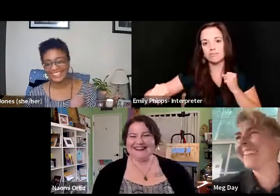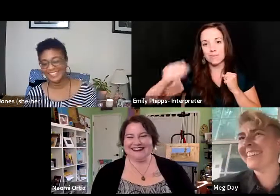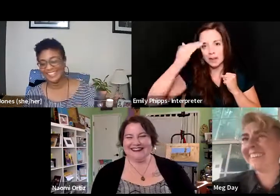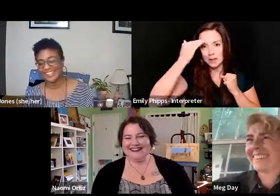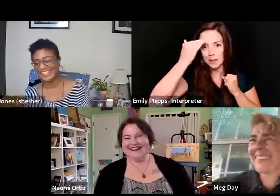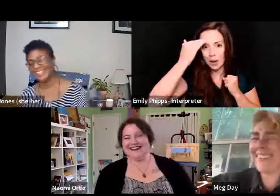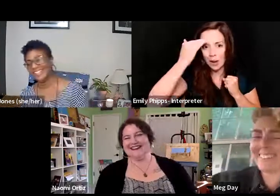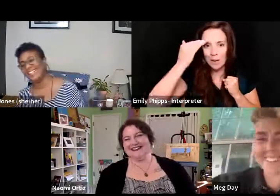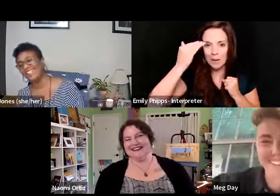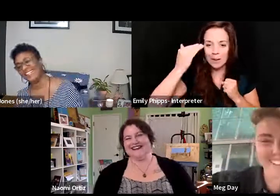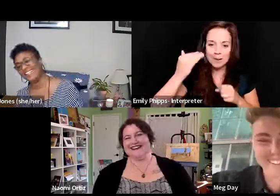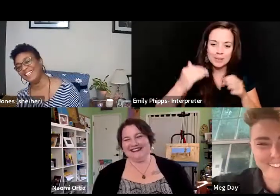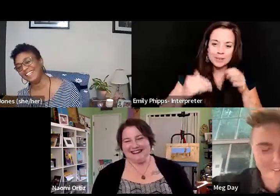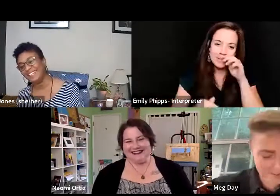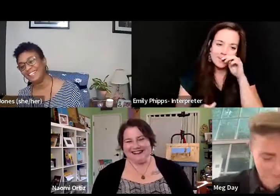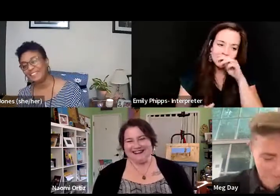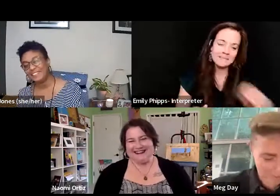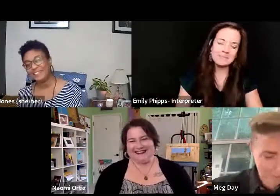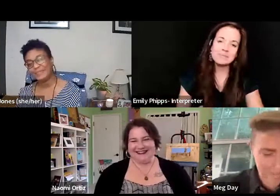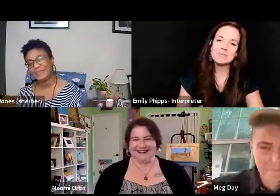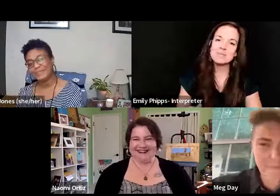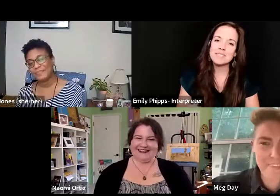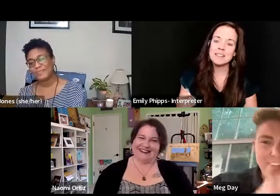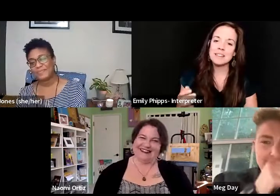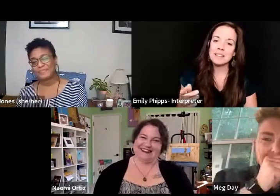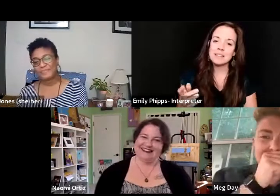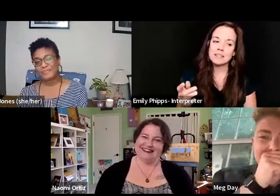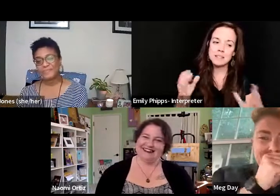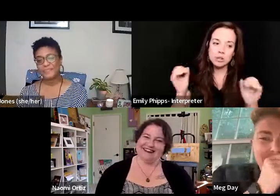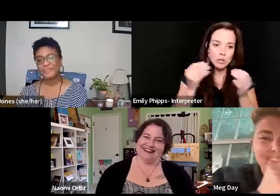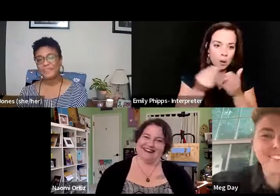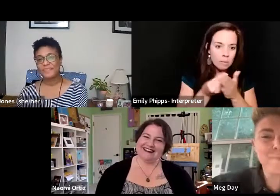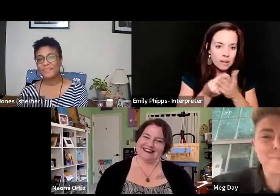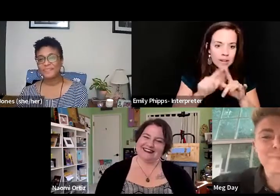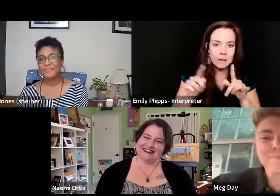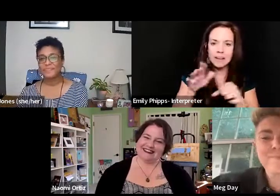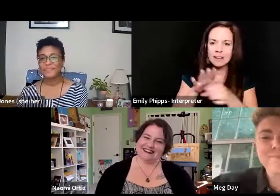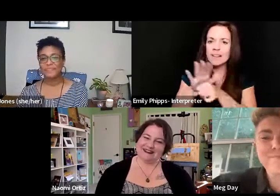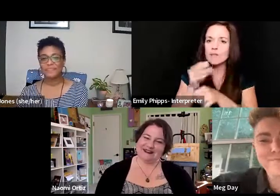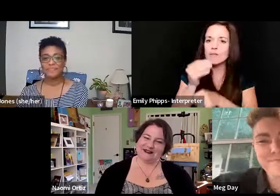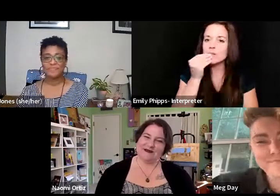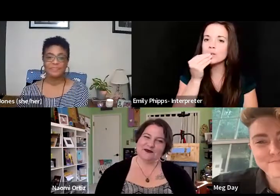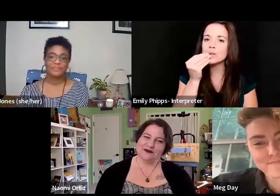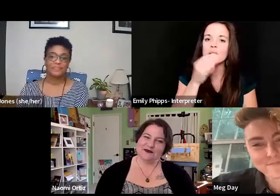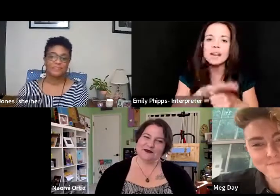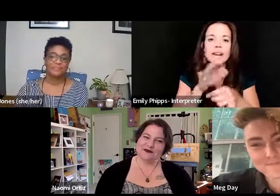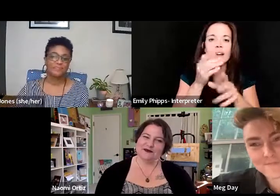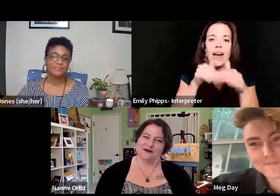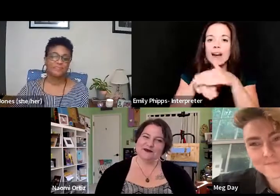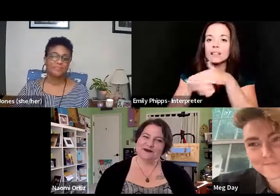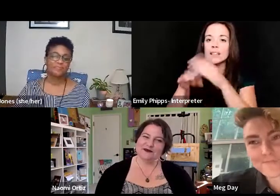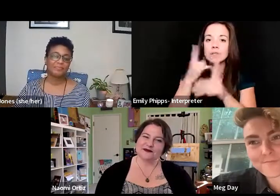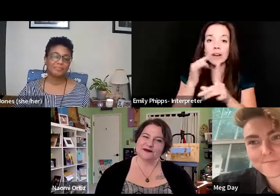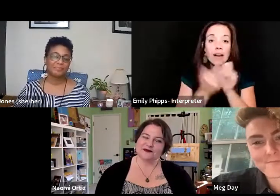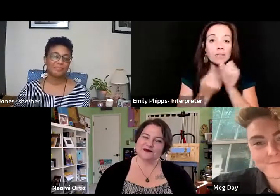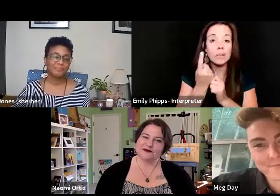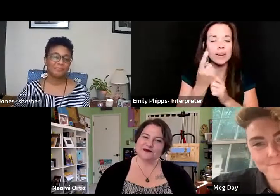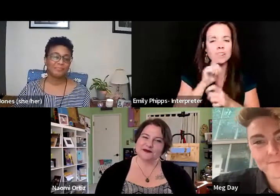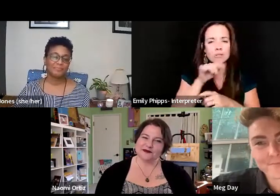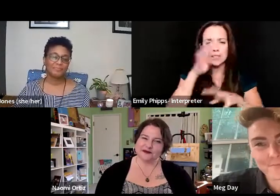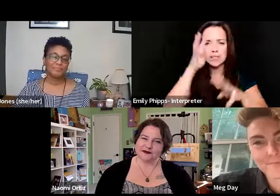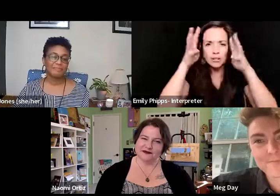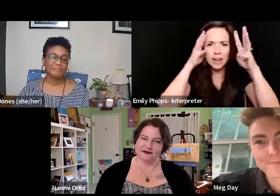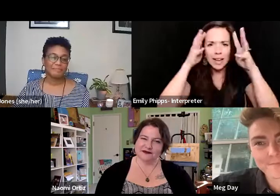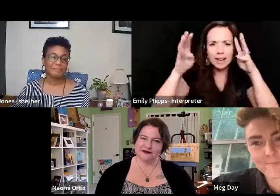where there's no money, but enough food and access for everybody. And the access is really creative and as